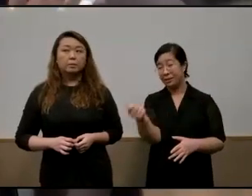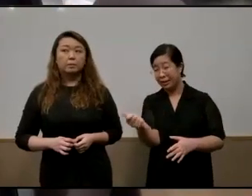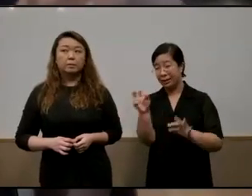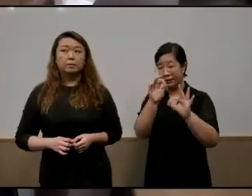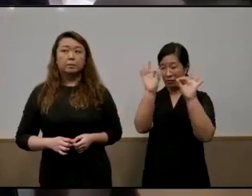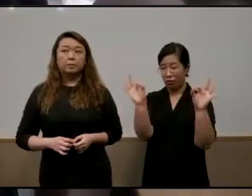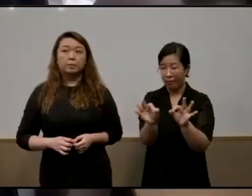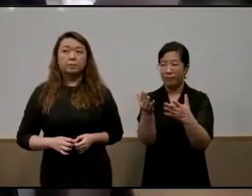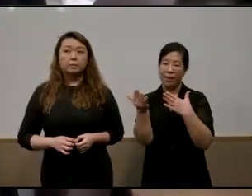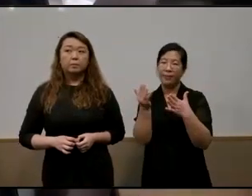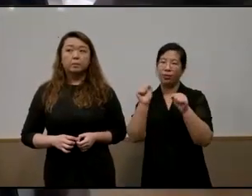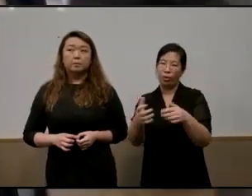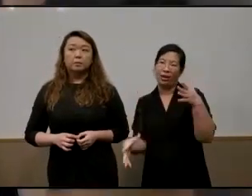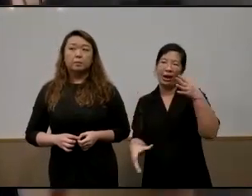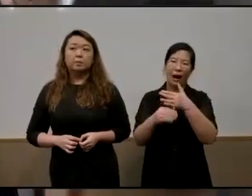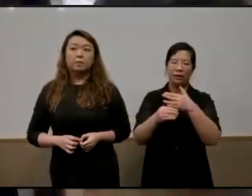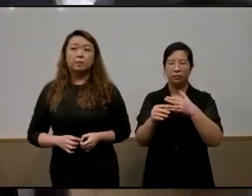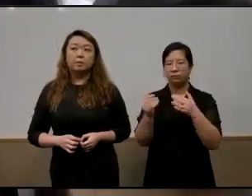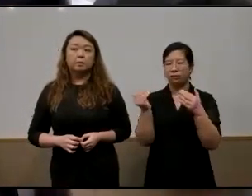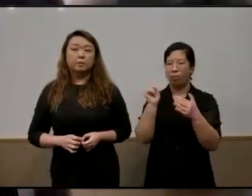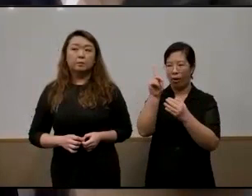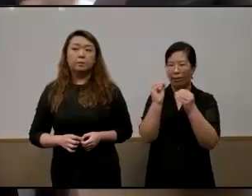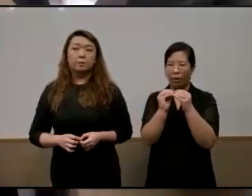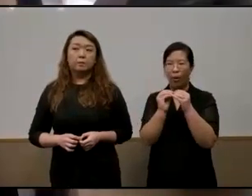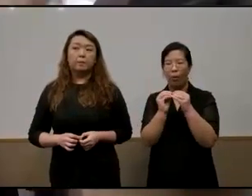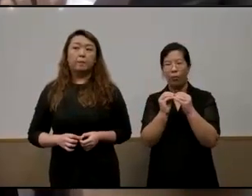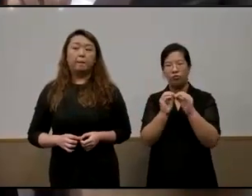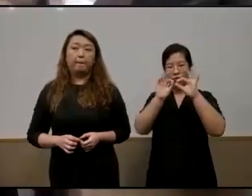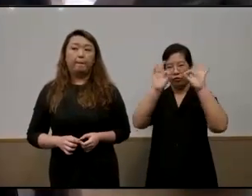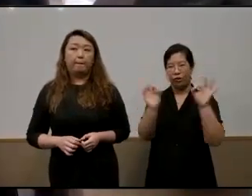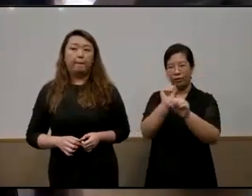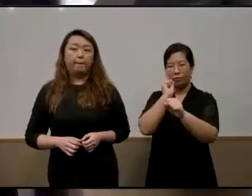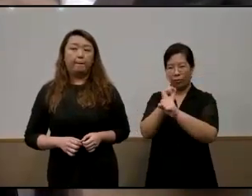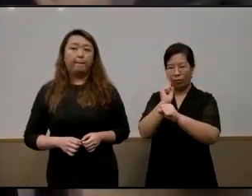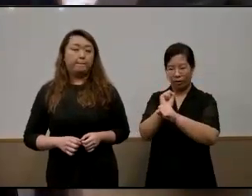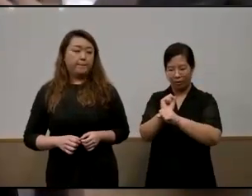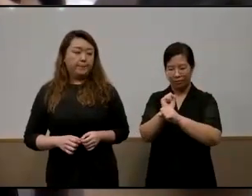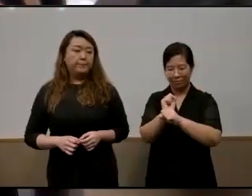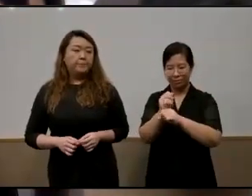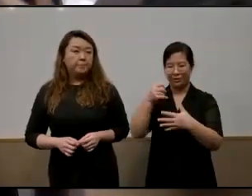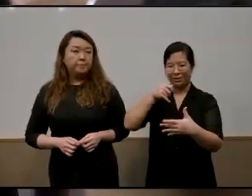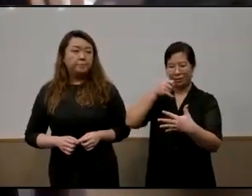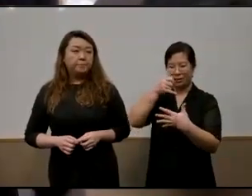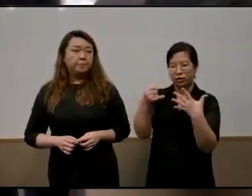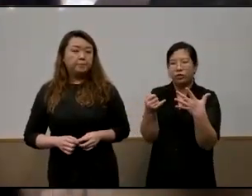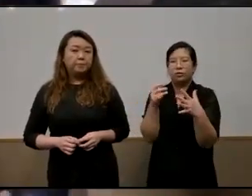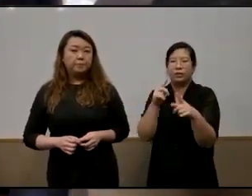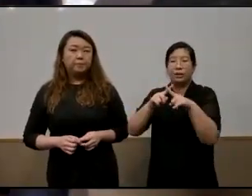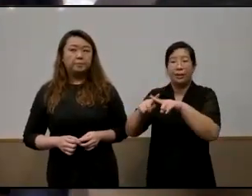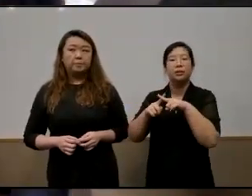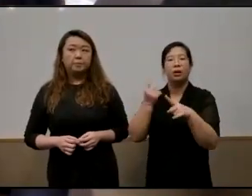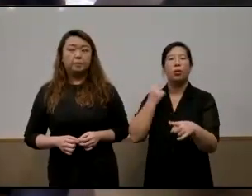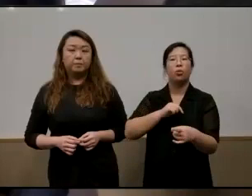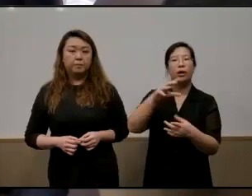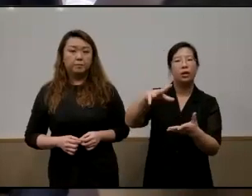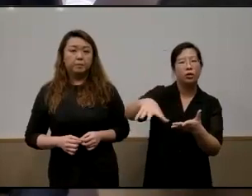that i mean maybe we could add another framework to our to our toolbox of thinking about fairness which is the concept of interdependency where we're kind of learning from each other